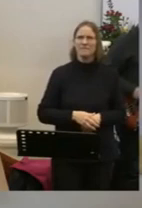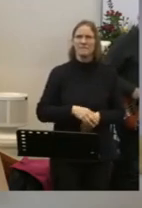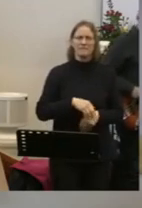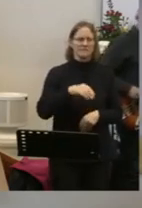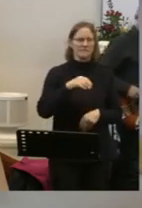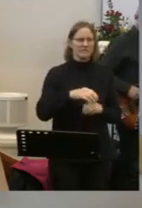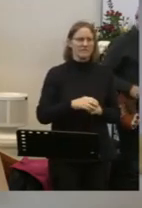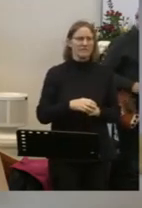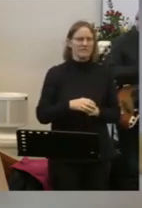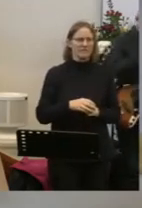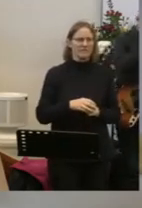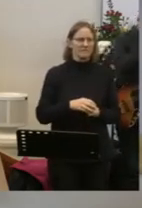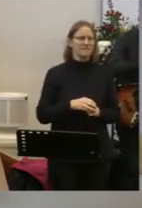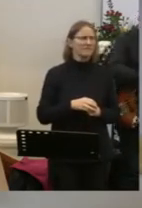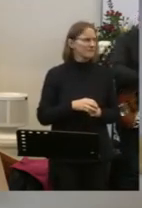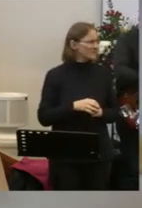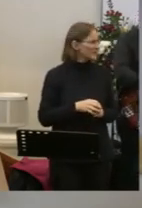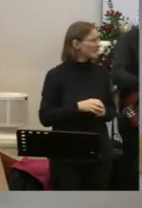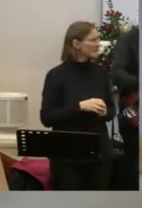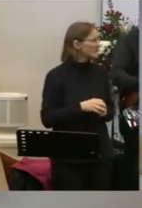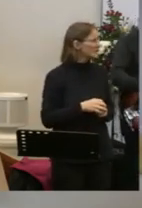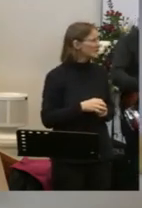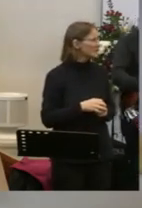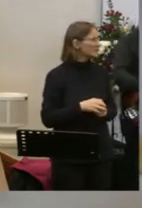guitar solo